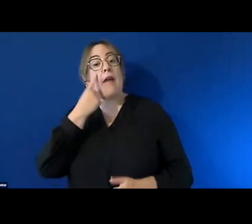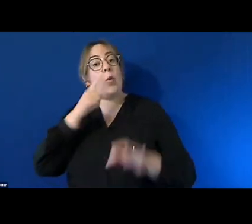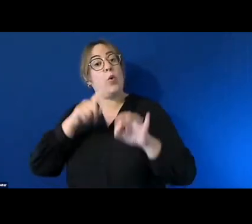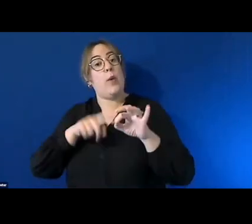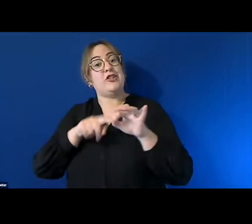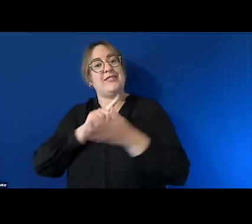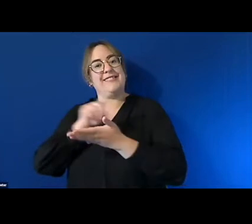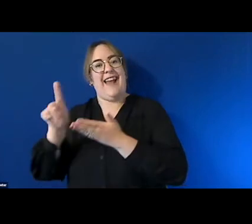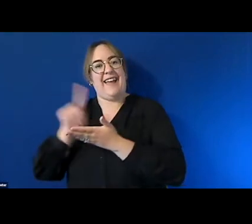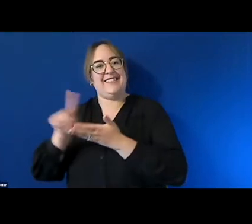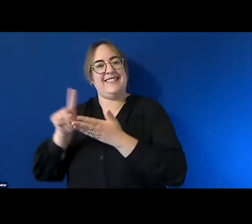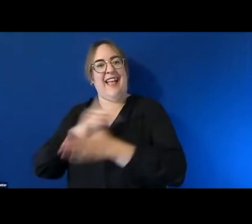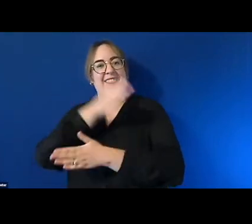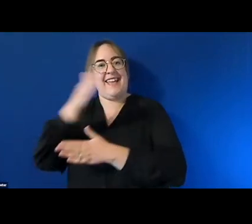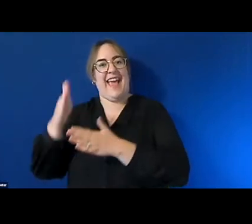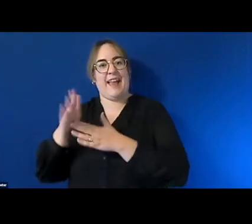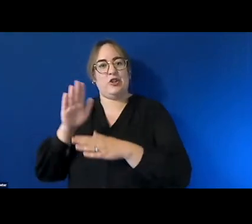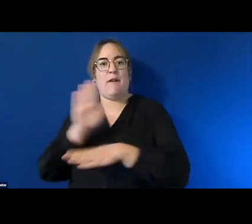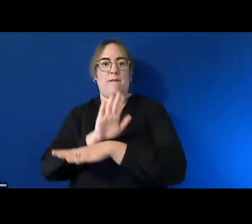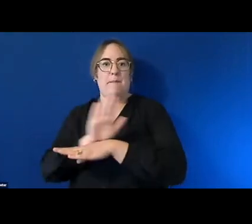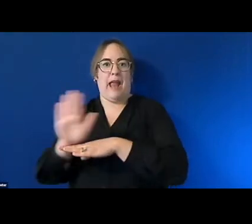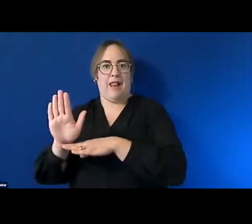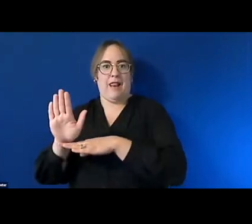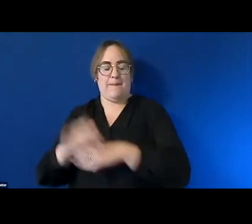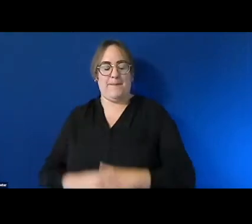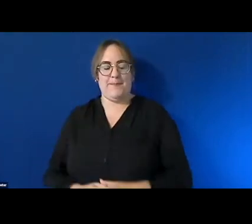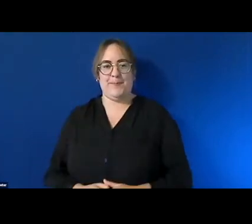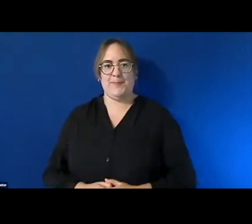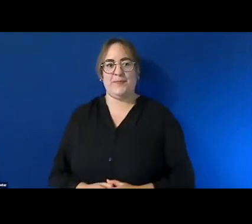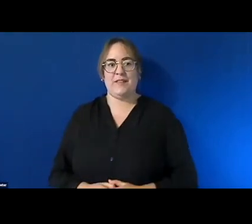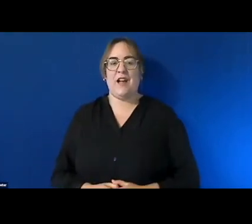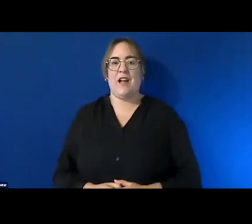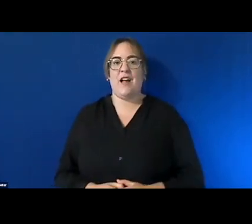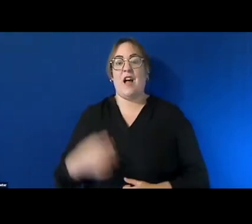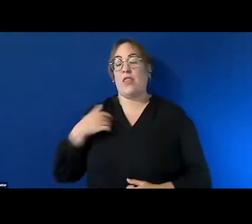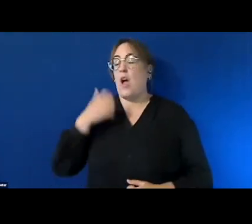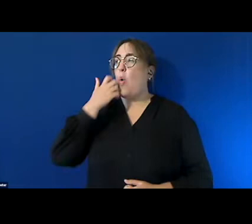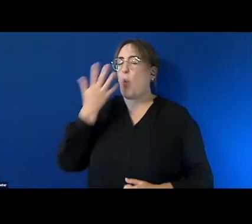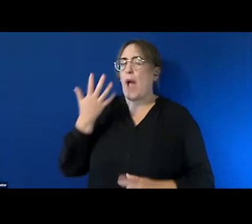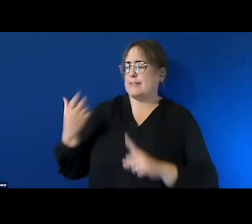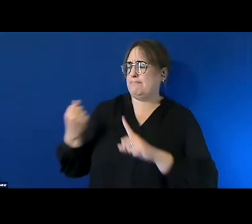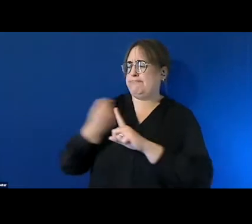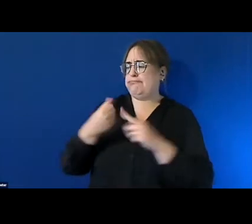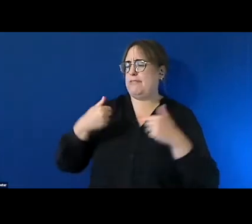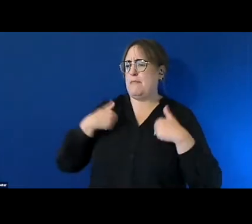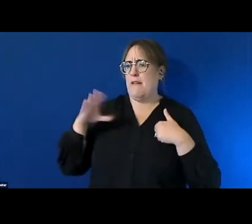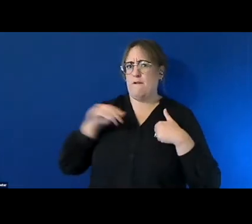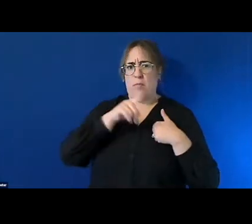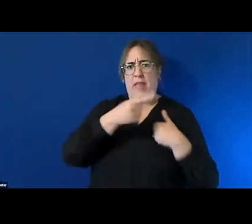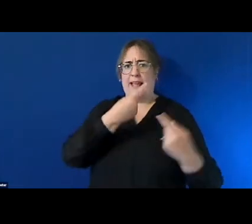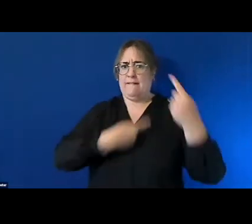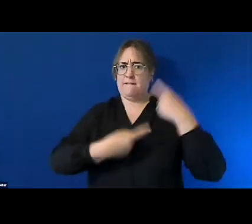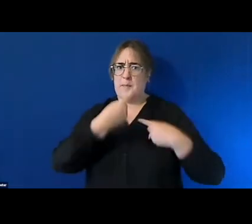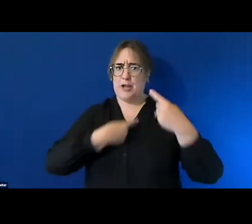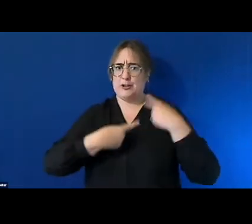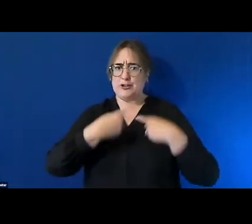i'm sure there was lots of food for thought in what sarah just went through the one that always strikes me is the um uh the fact that